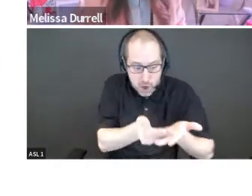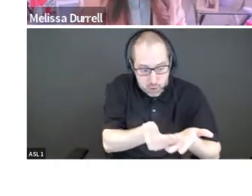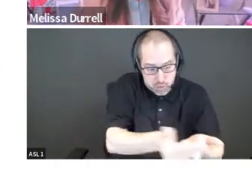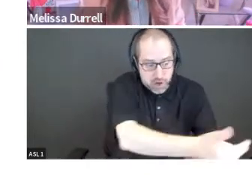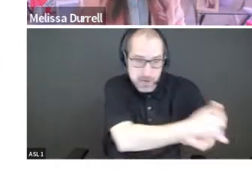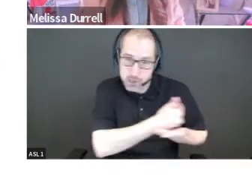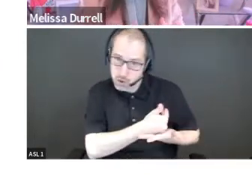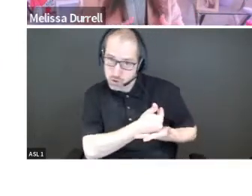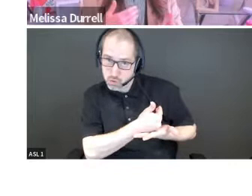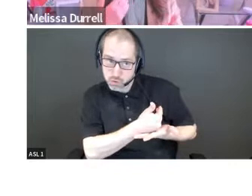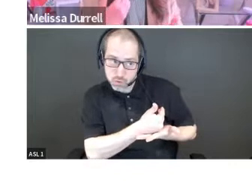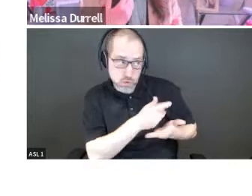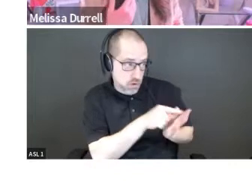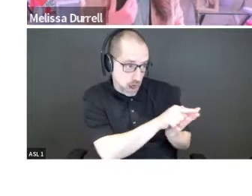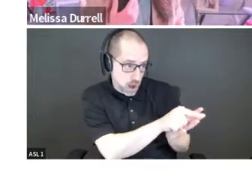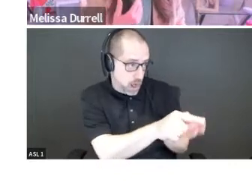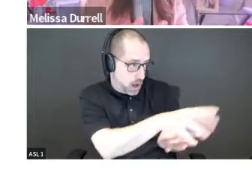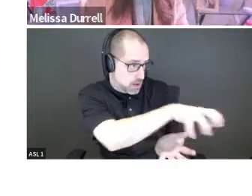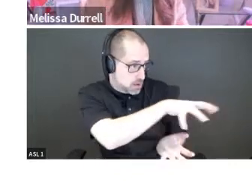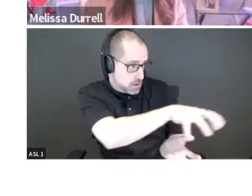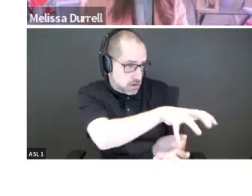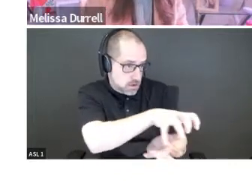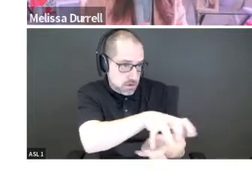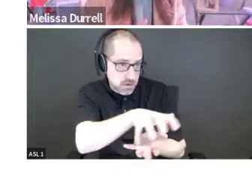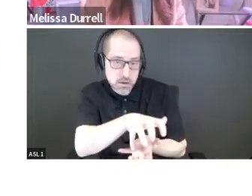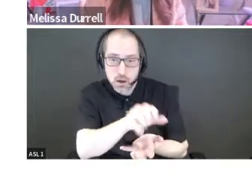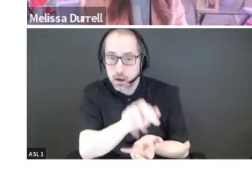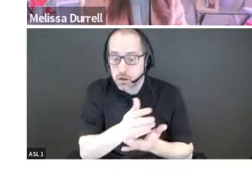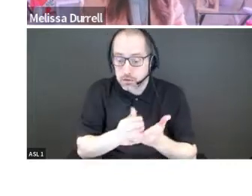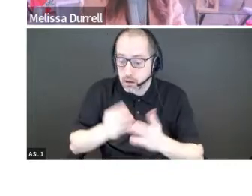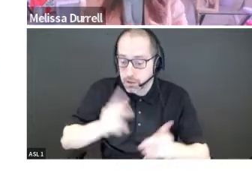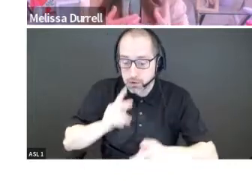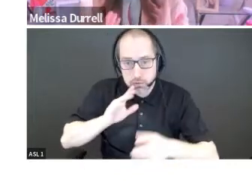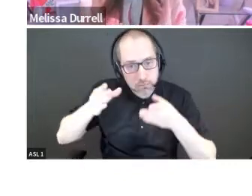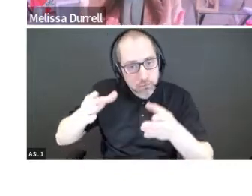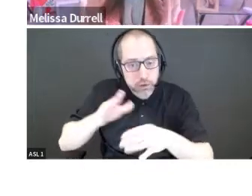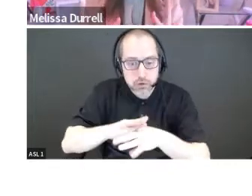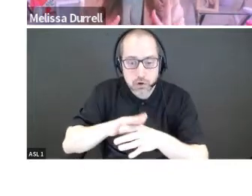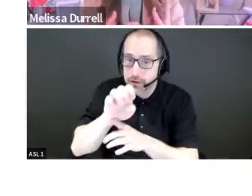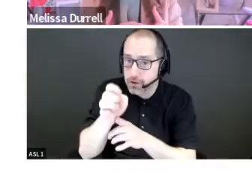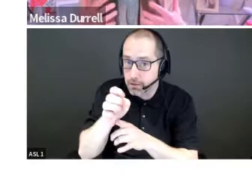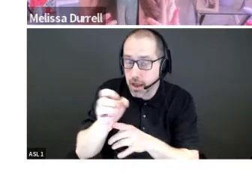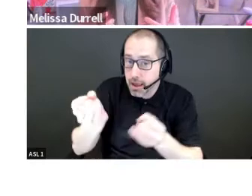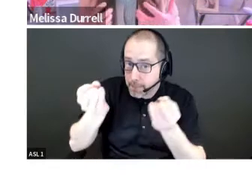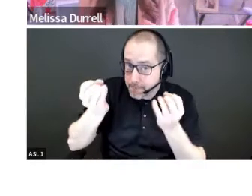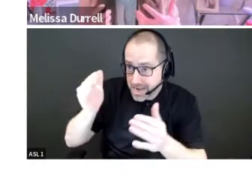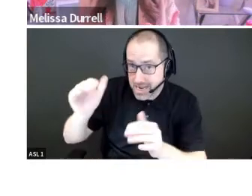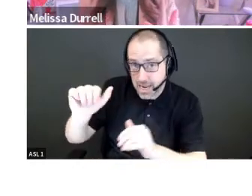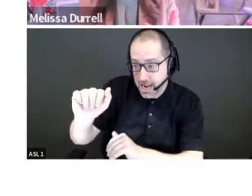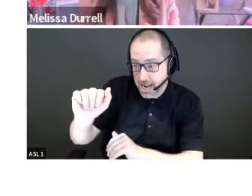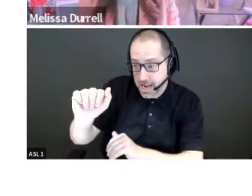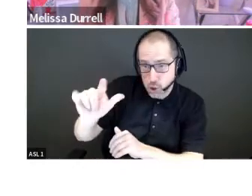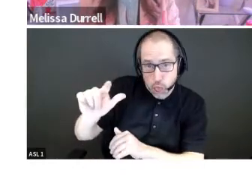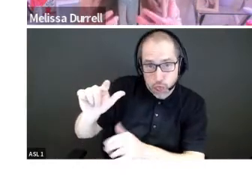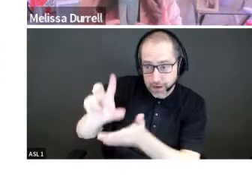You know, the revenue streams, are they focused on, you know, some people are really focused on the environment. A lot of angels are really thinking